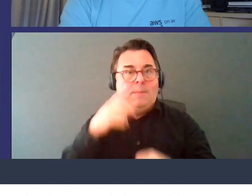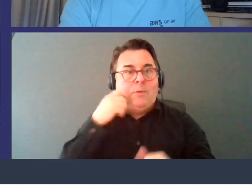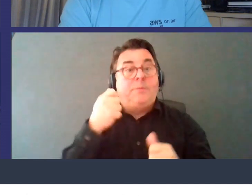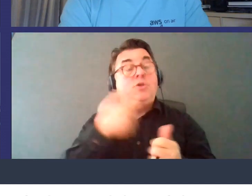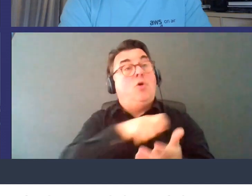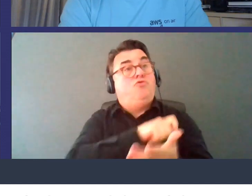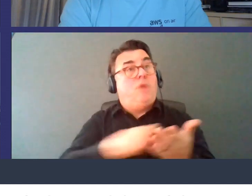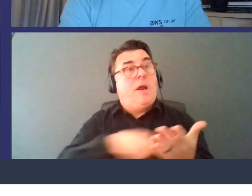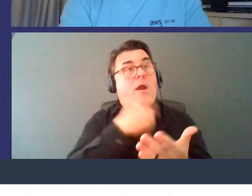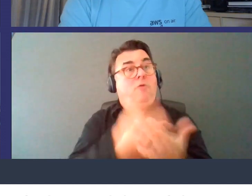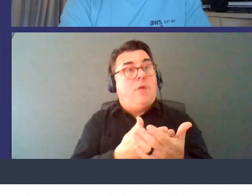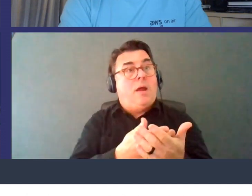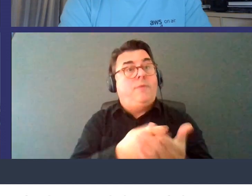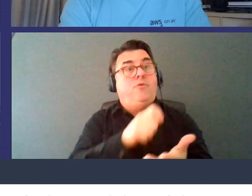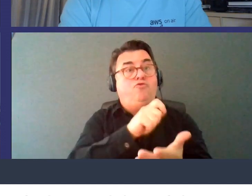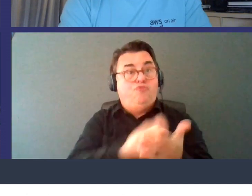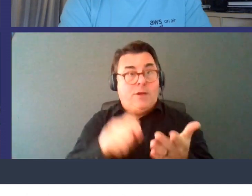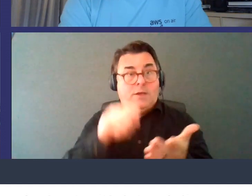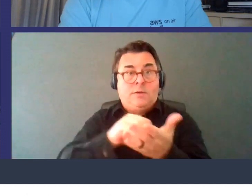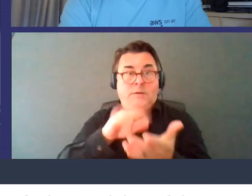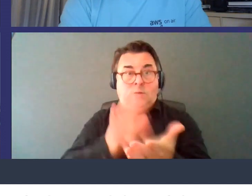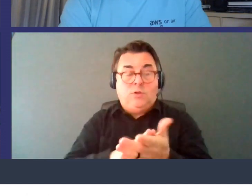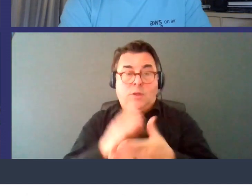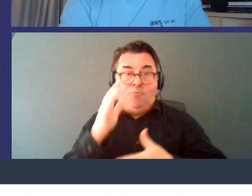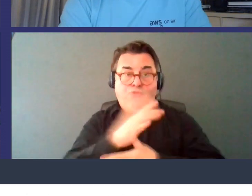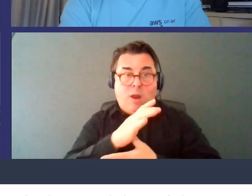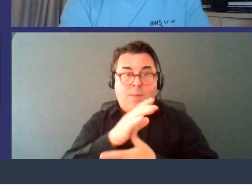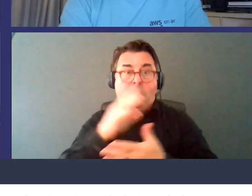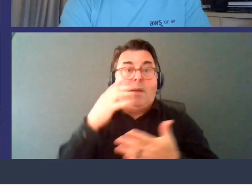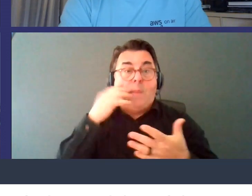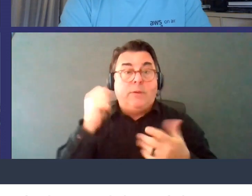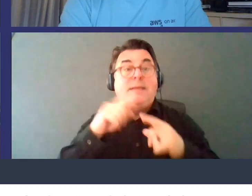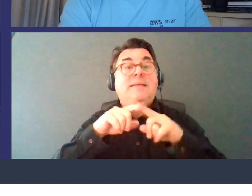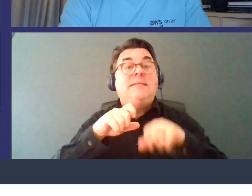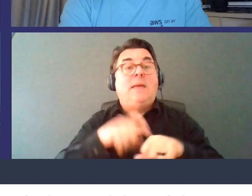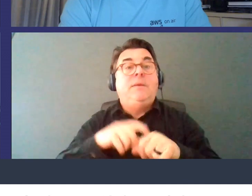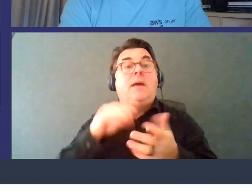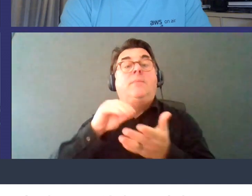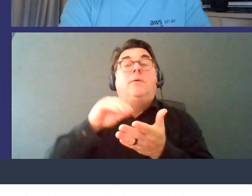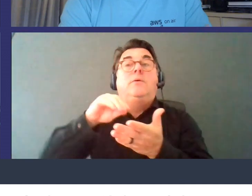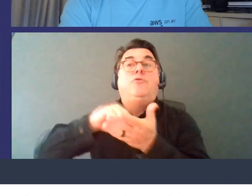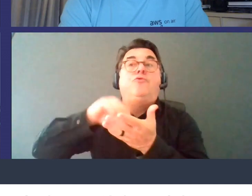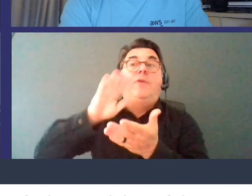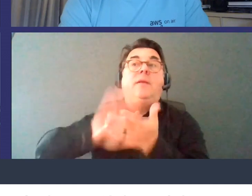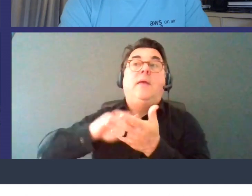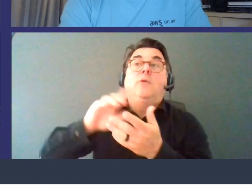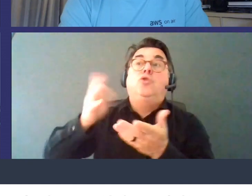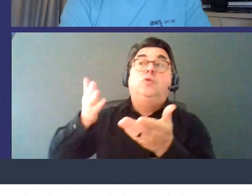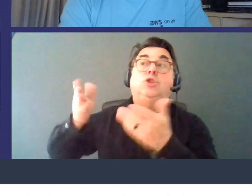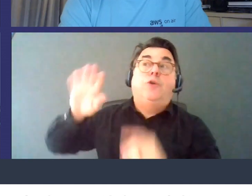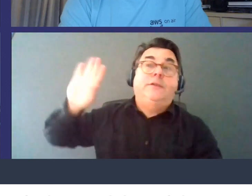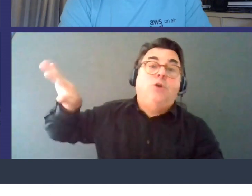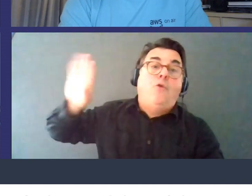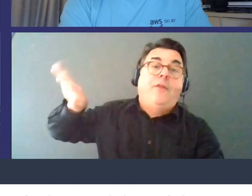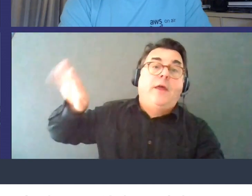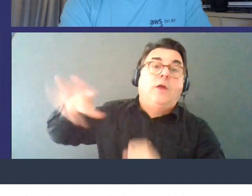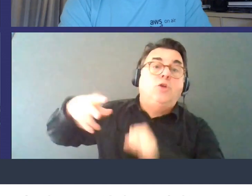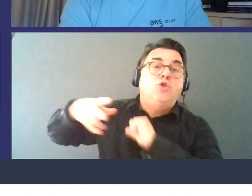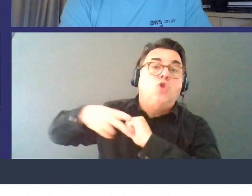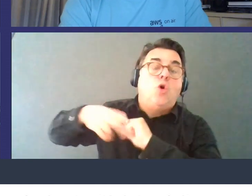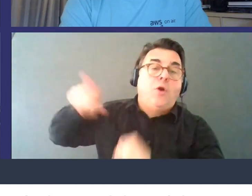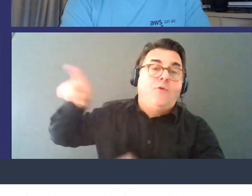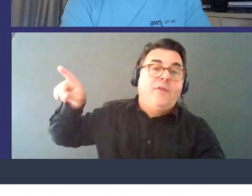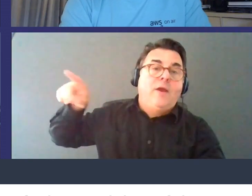that comes in is first written to the memory of the primary but at the same time it is also written to a uh to a service which is storing that data